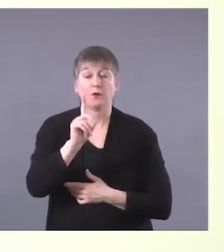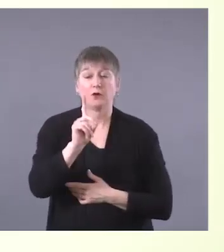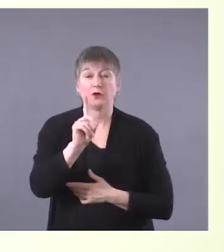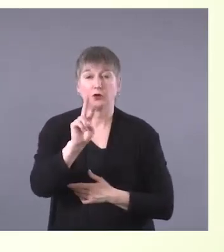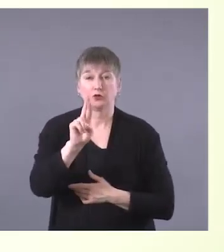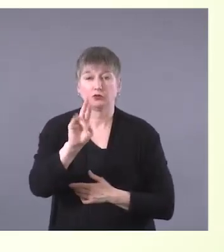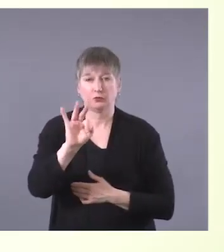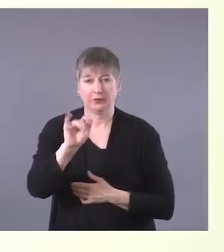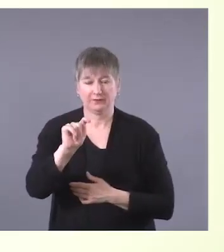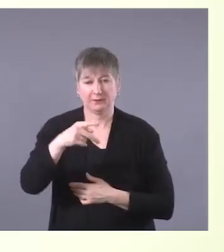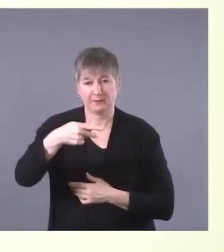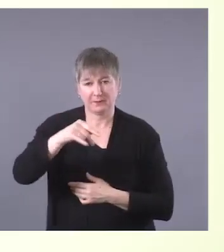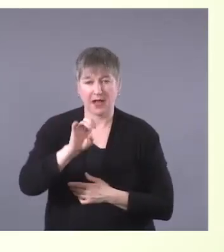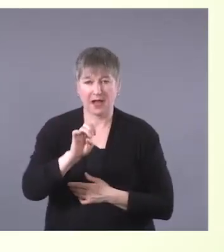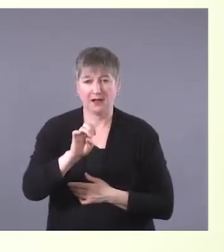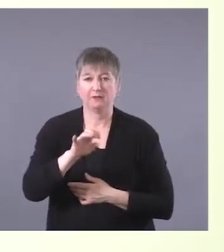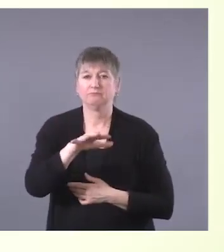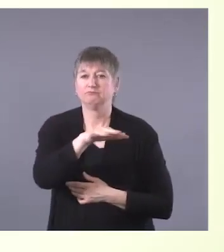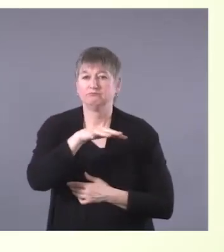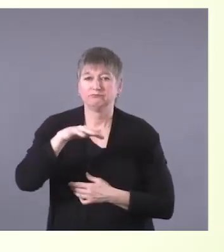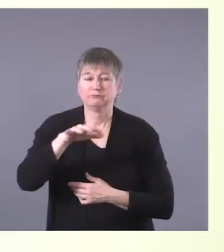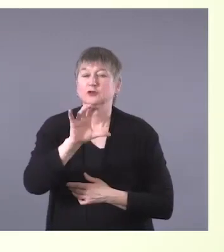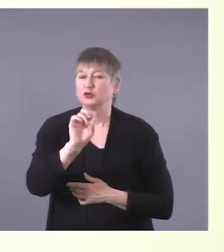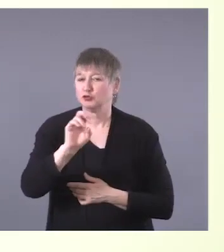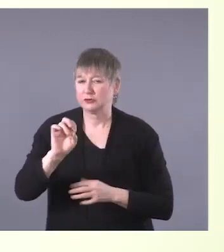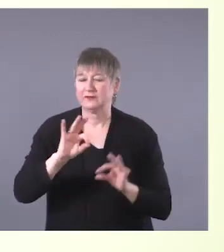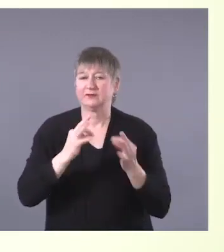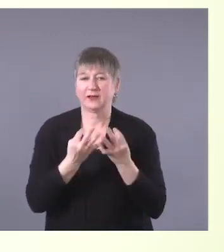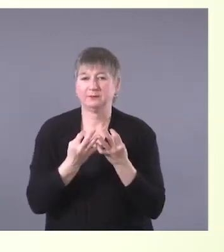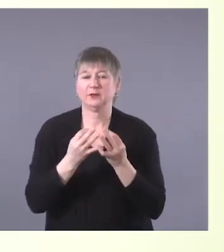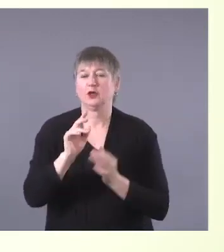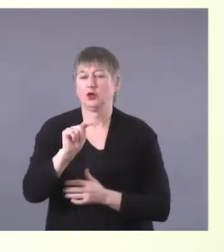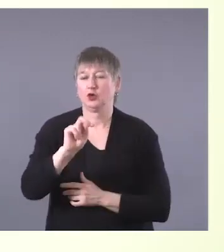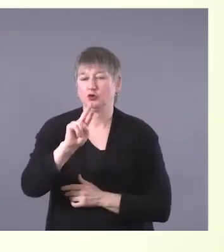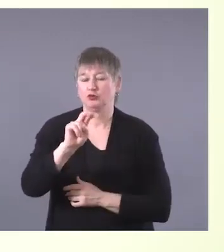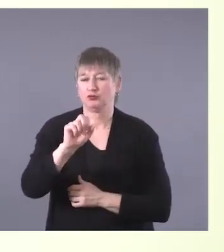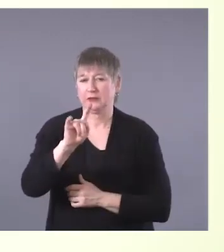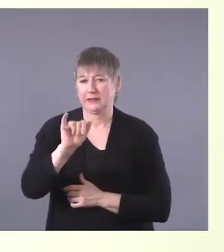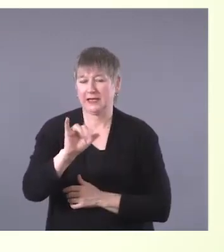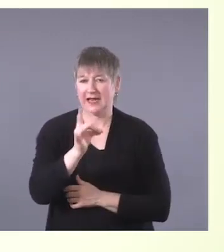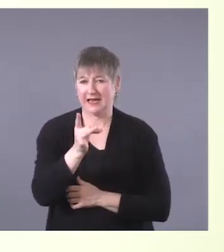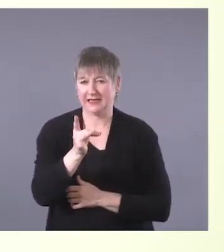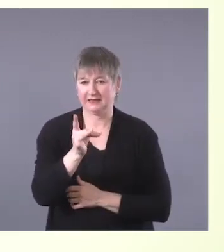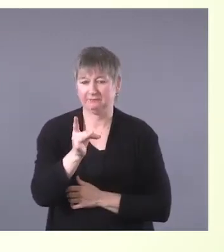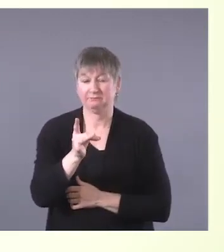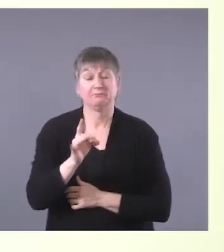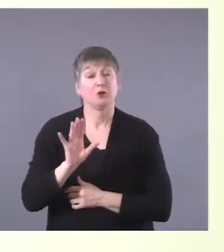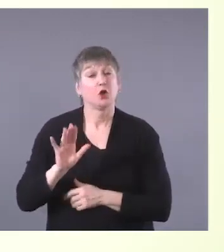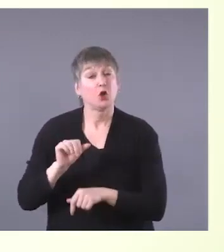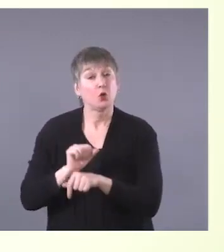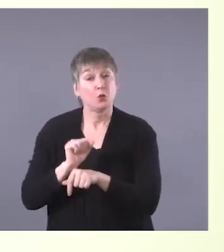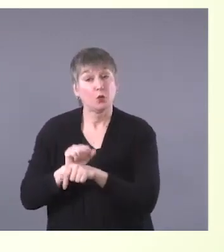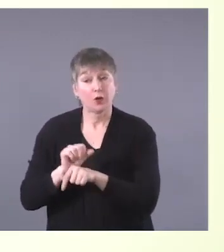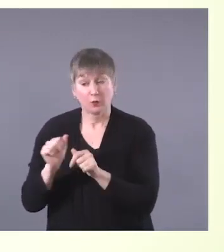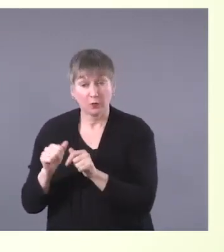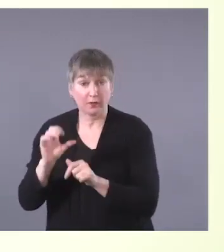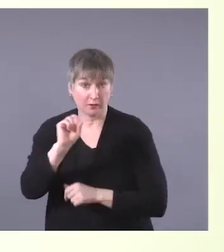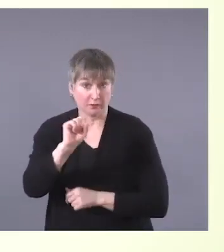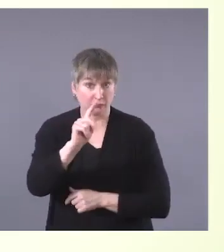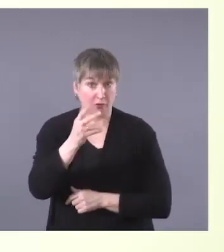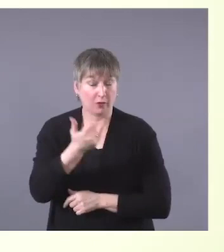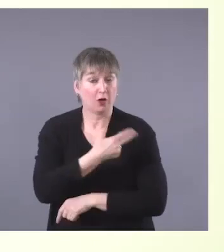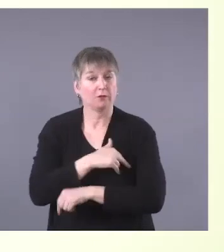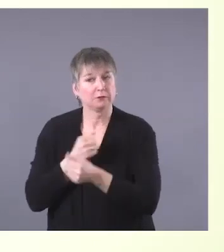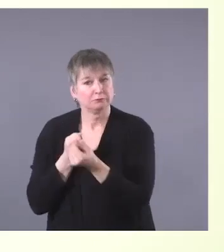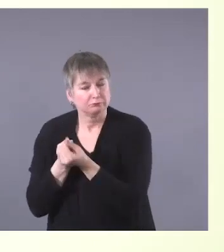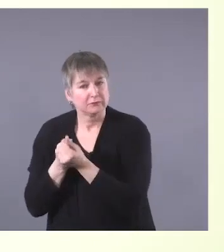position is to host and support Indigenous families at the Stollery. This position embraces services within an